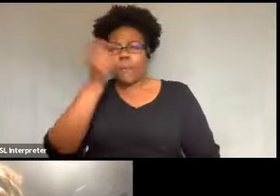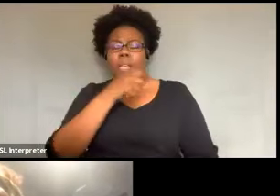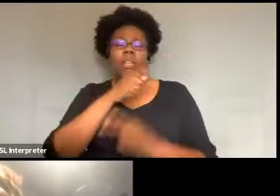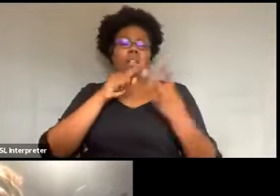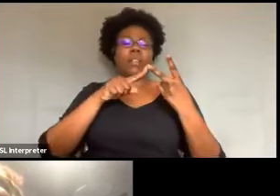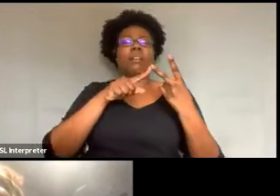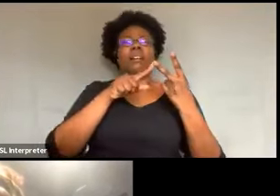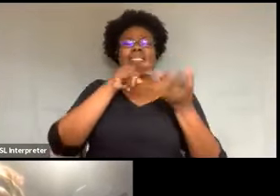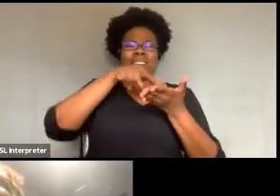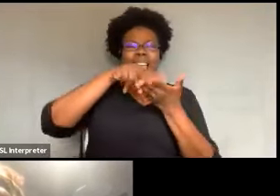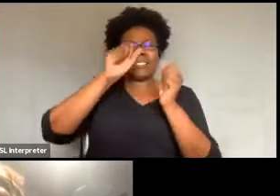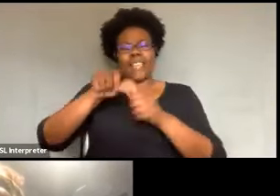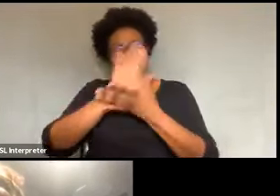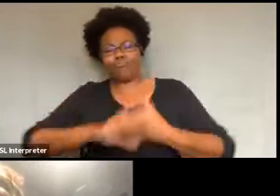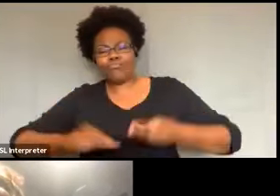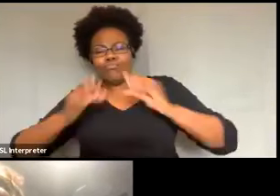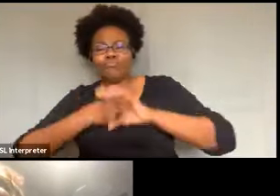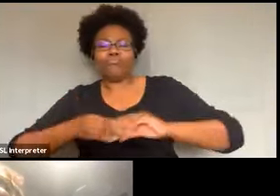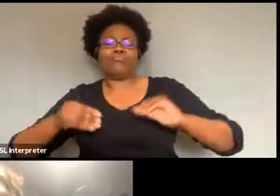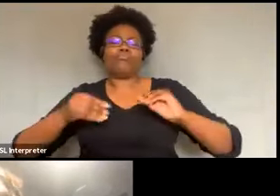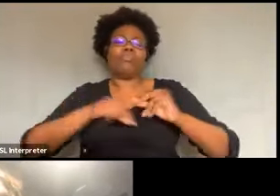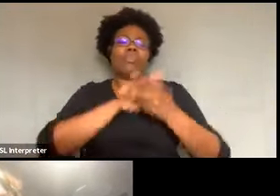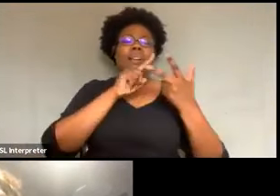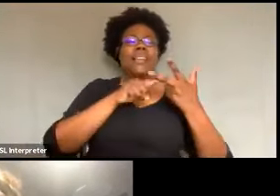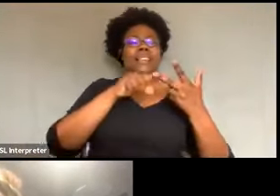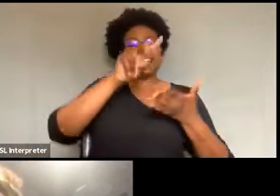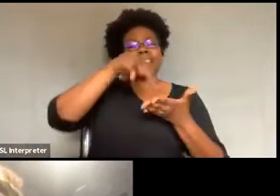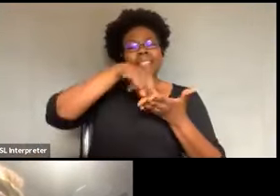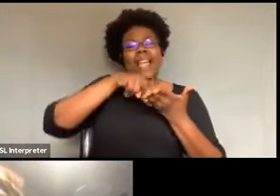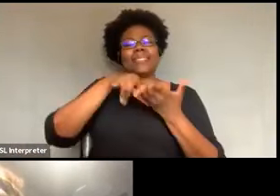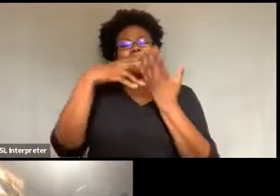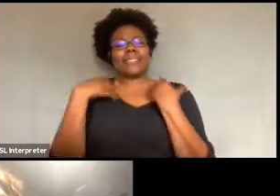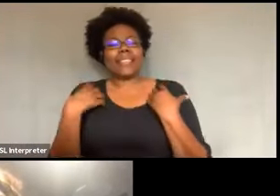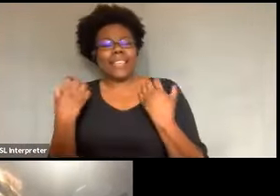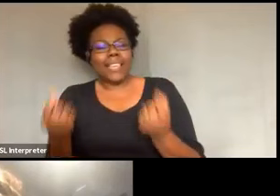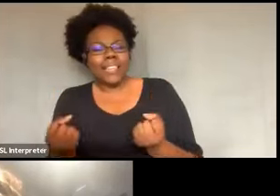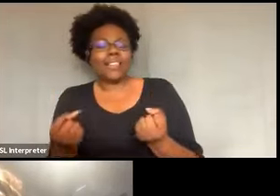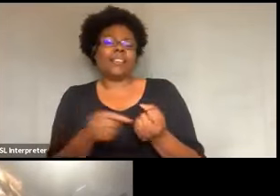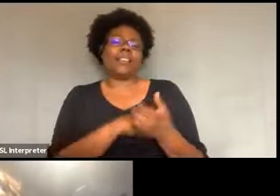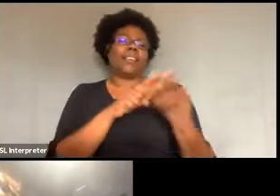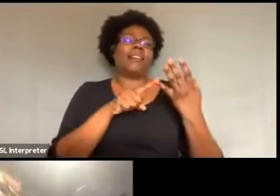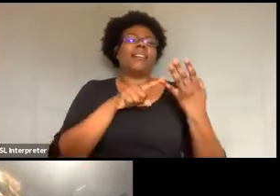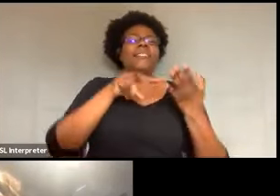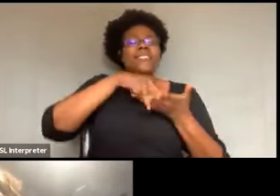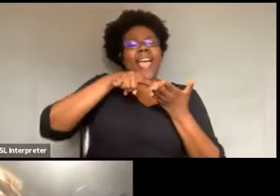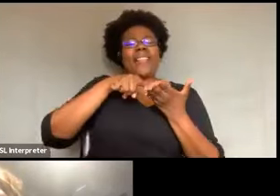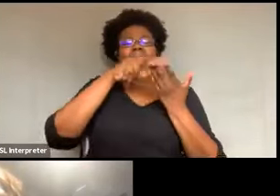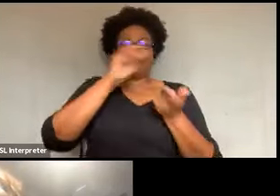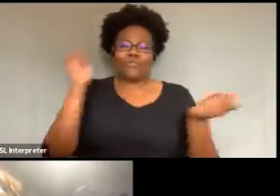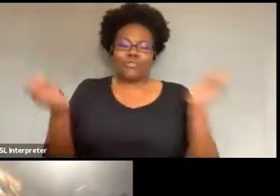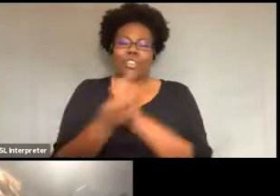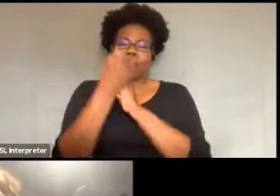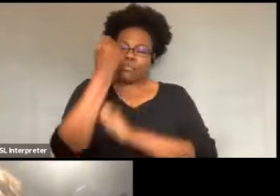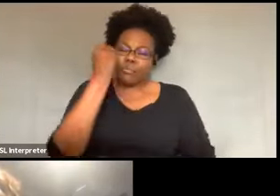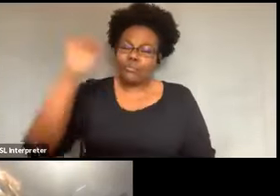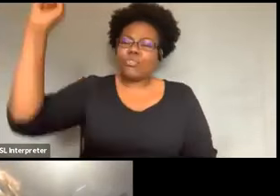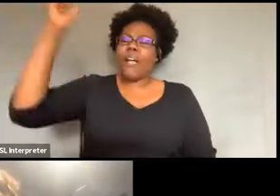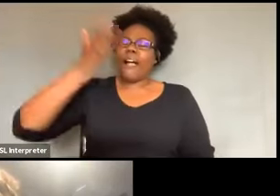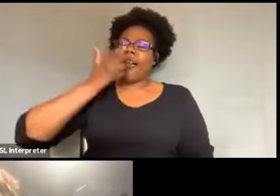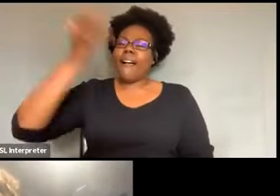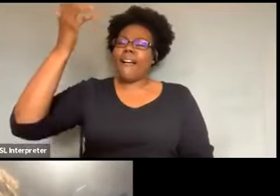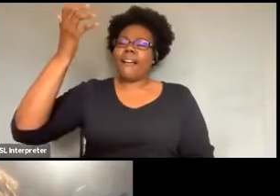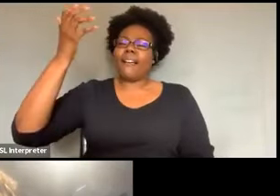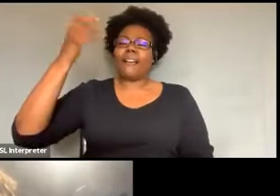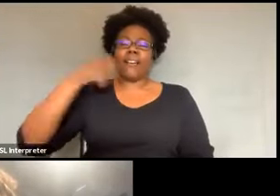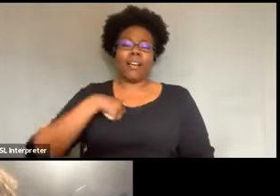Um, also dance as a healing agent, an agent of change, a battle cry. And with so much that is happening right now in our